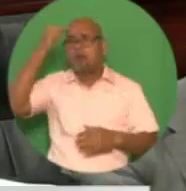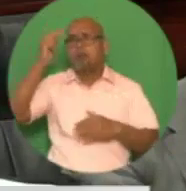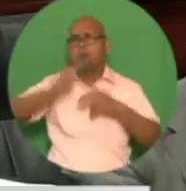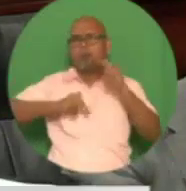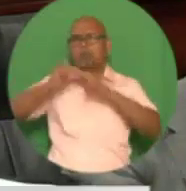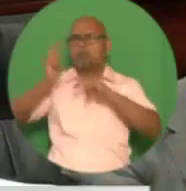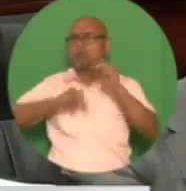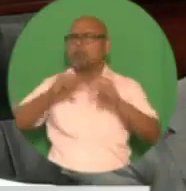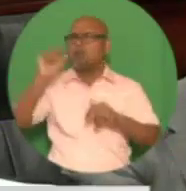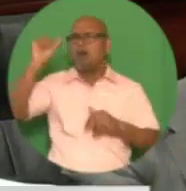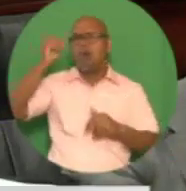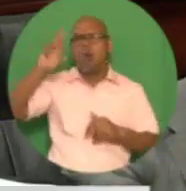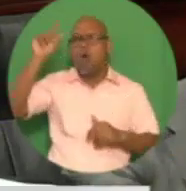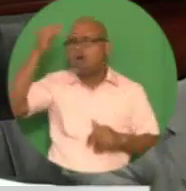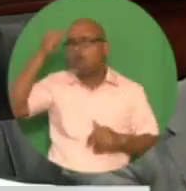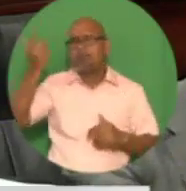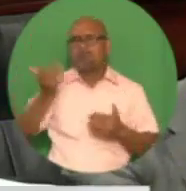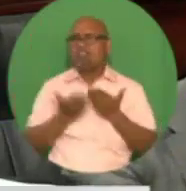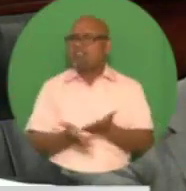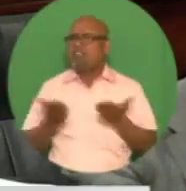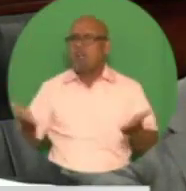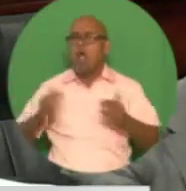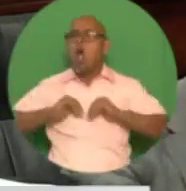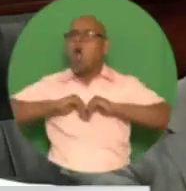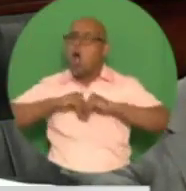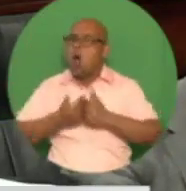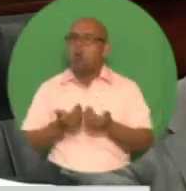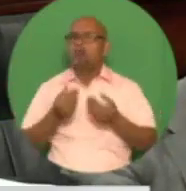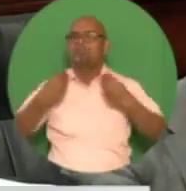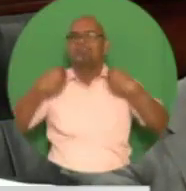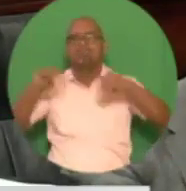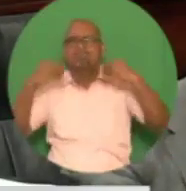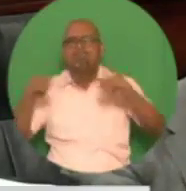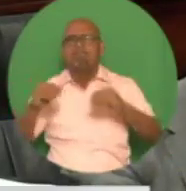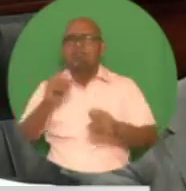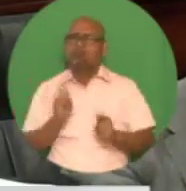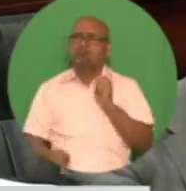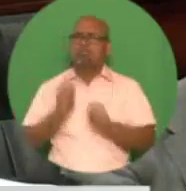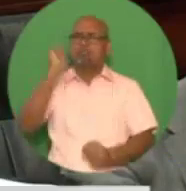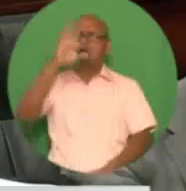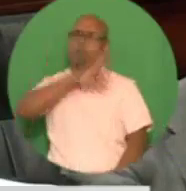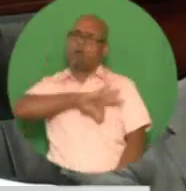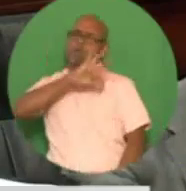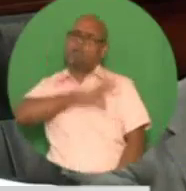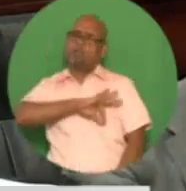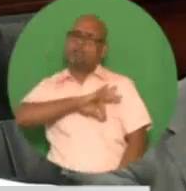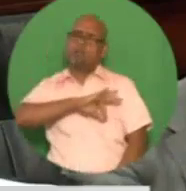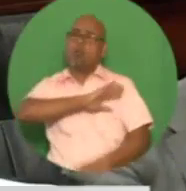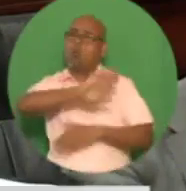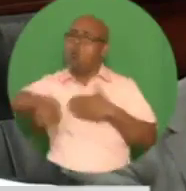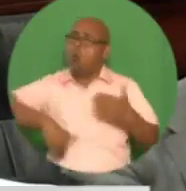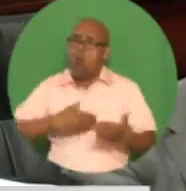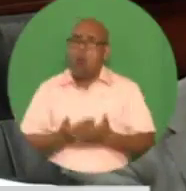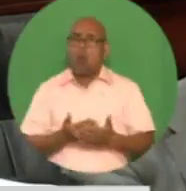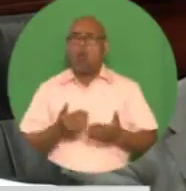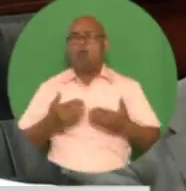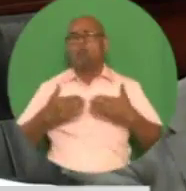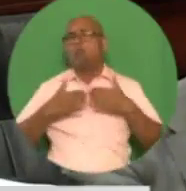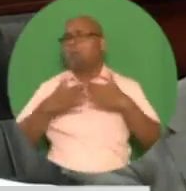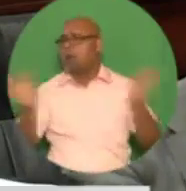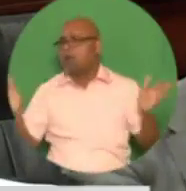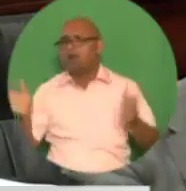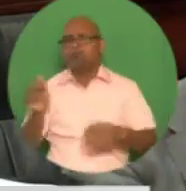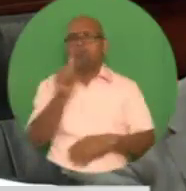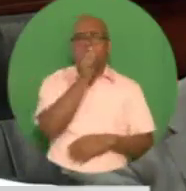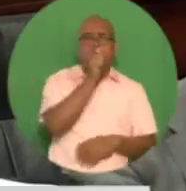of its full proclamation. Indeed, the Act applies to all public bodies and public-private partnership arrangements receiving